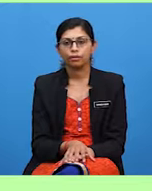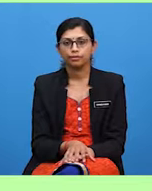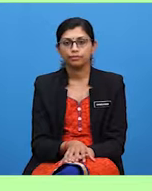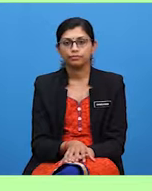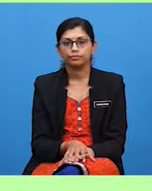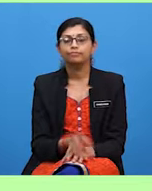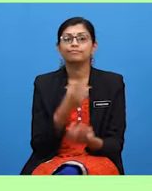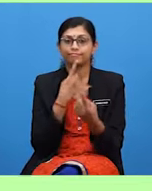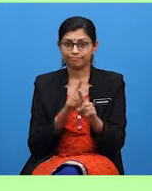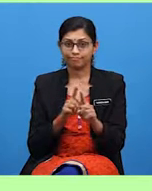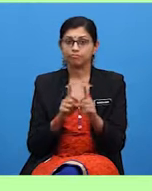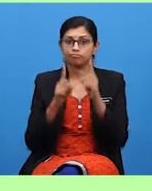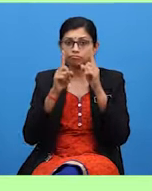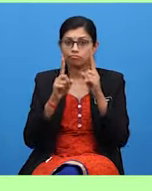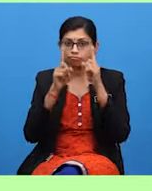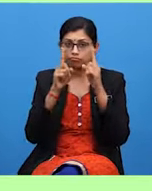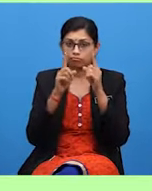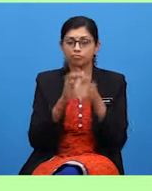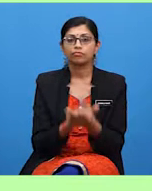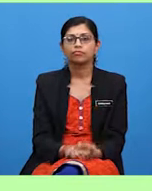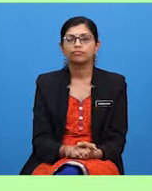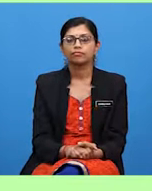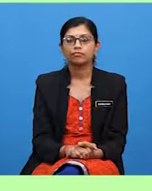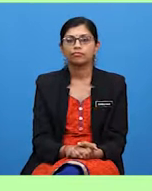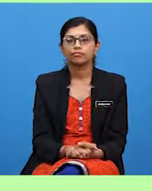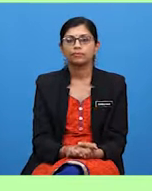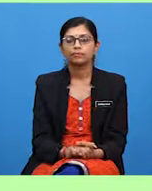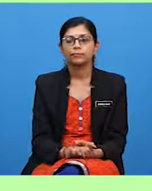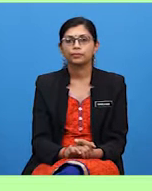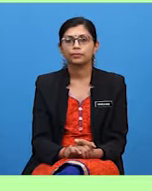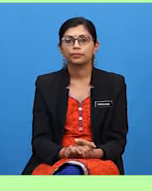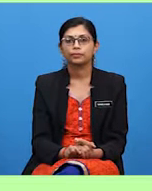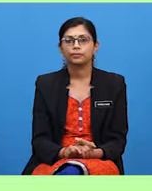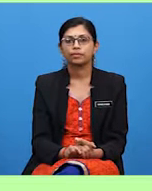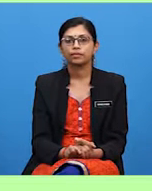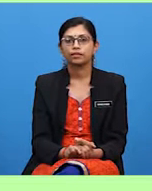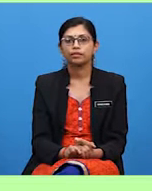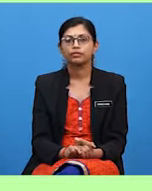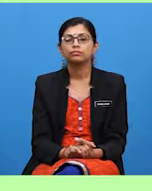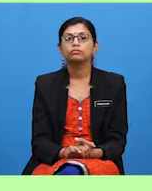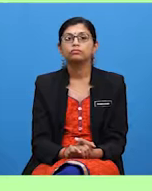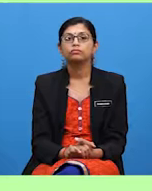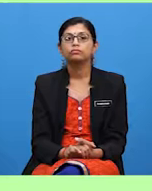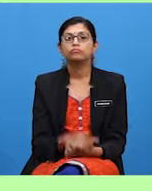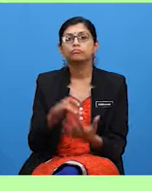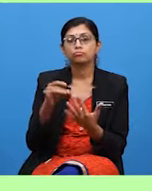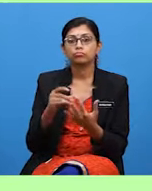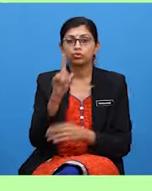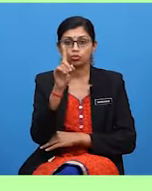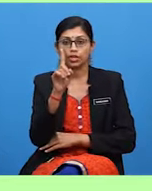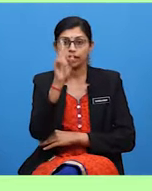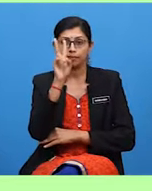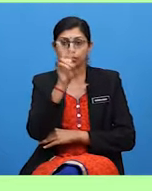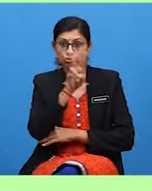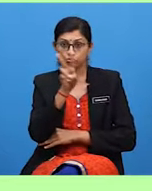Yes, hunt whales or whale hunting. Moving on to the next